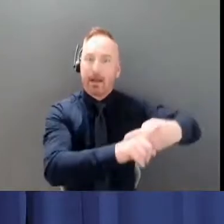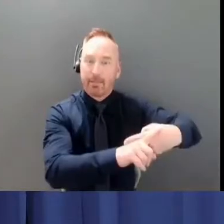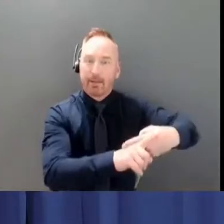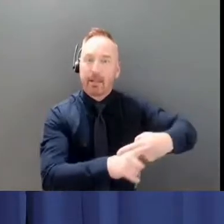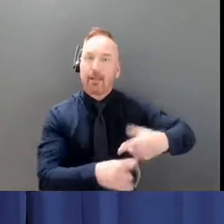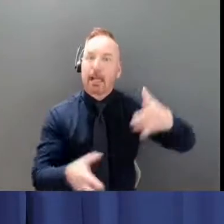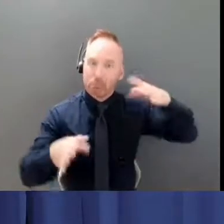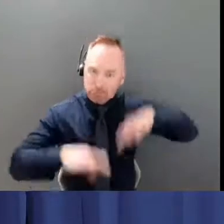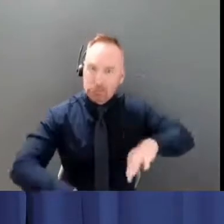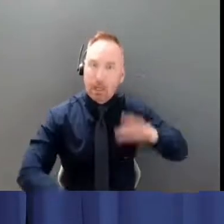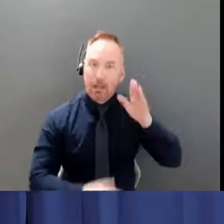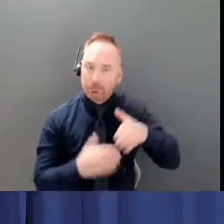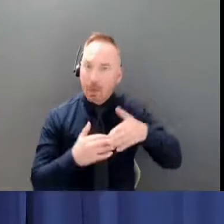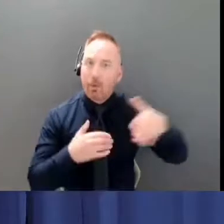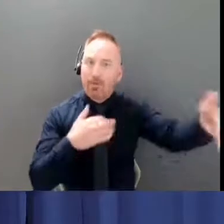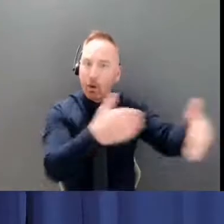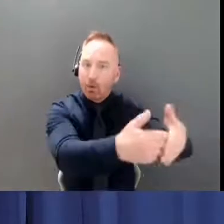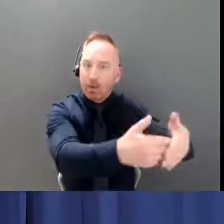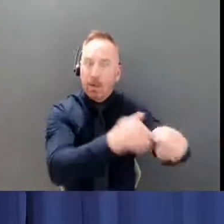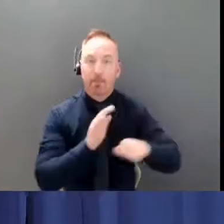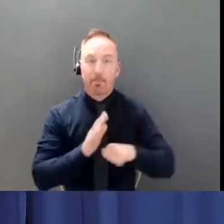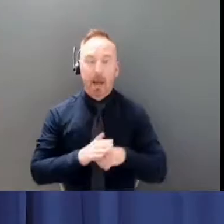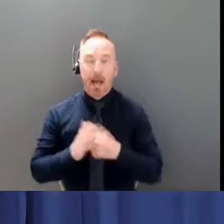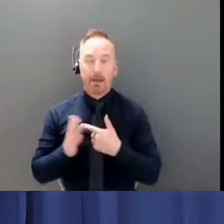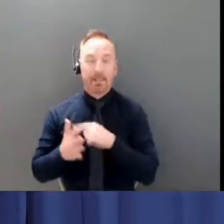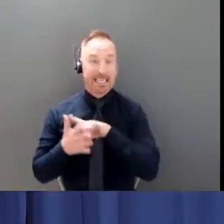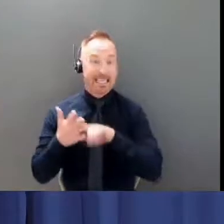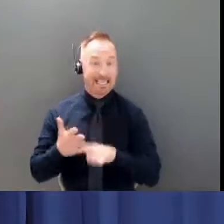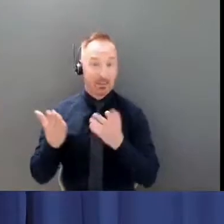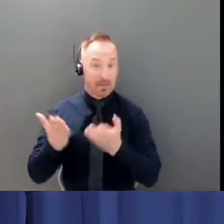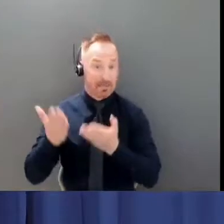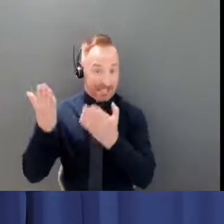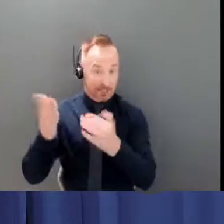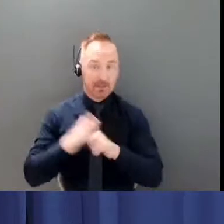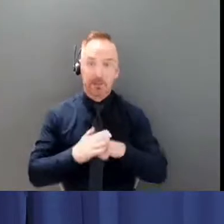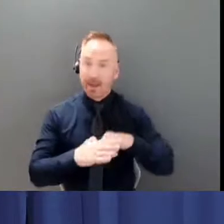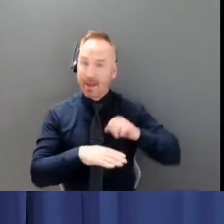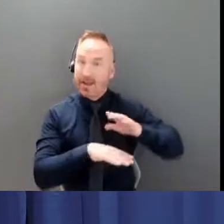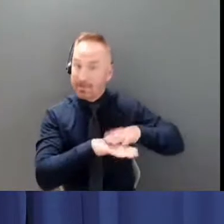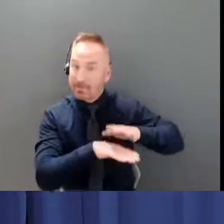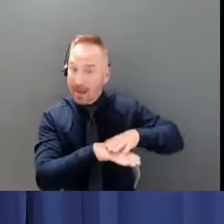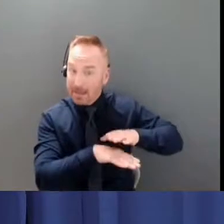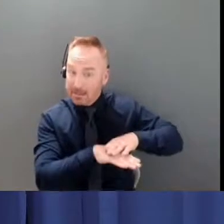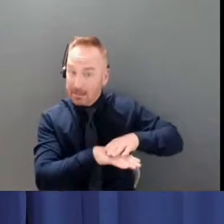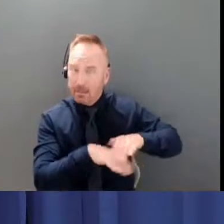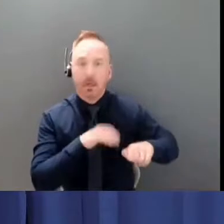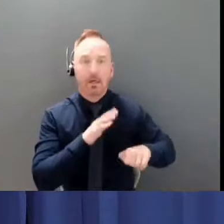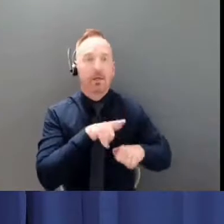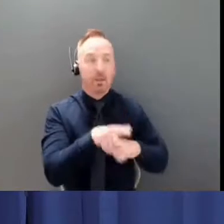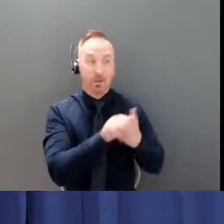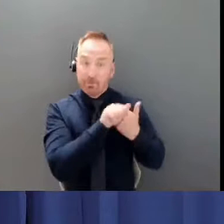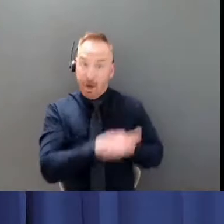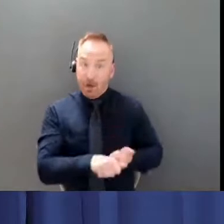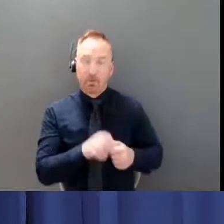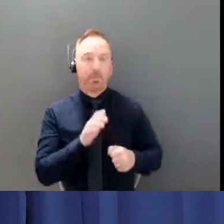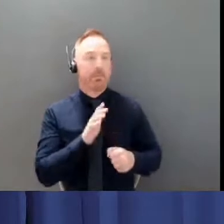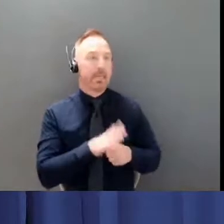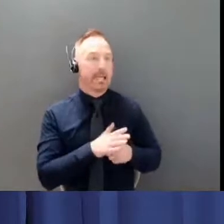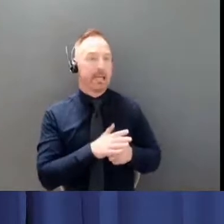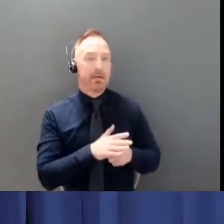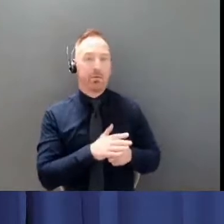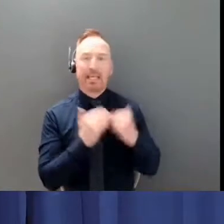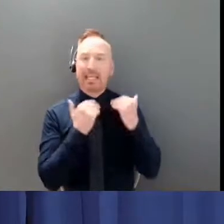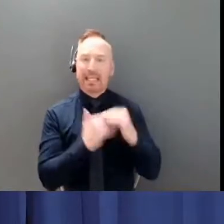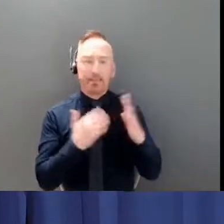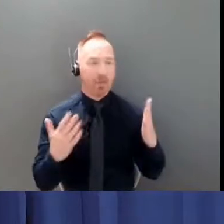recommendations and advice we can do what we need to do to limit further spread and transmission amongst our most